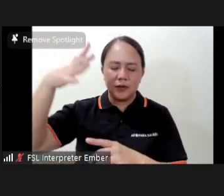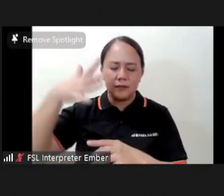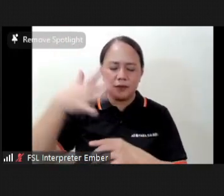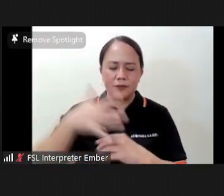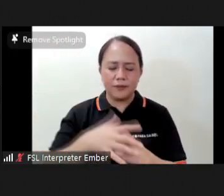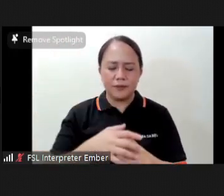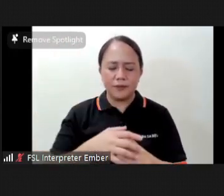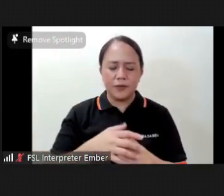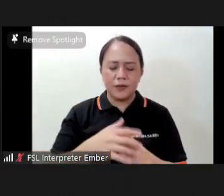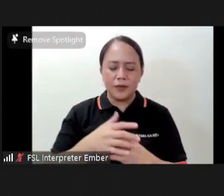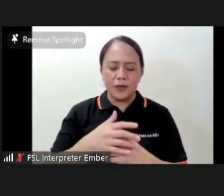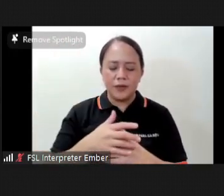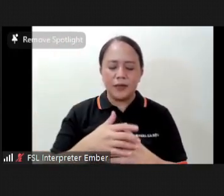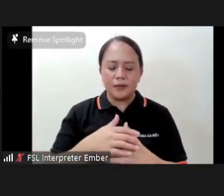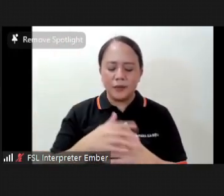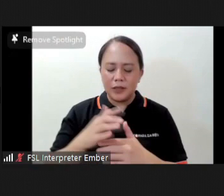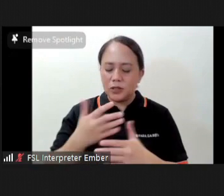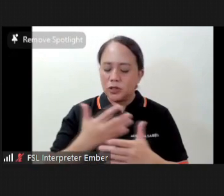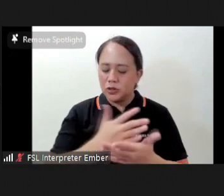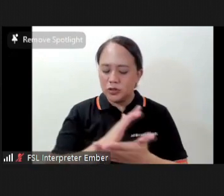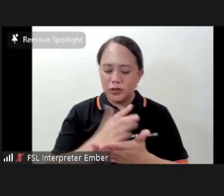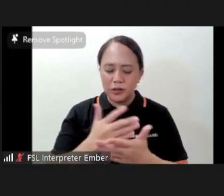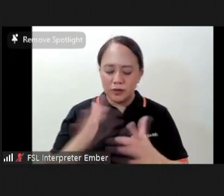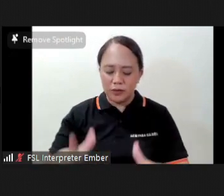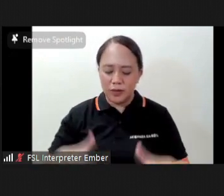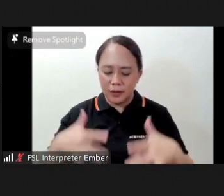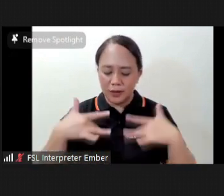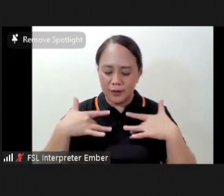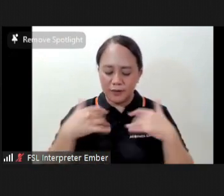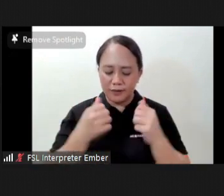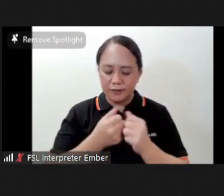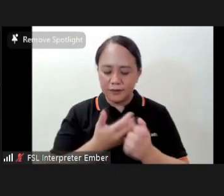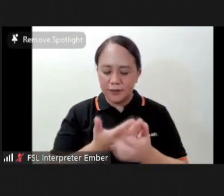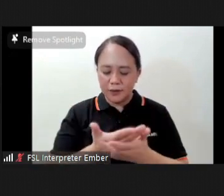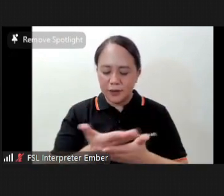Sharing this light with them. And sharing this with